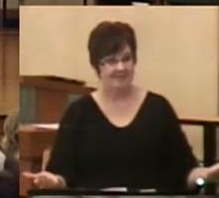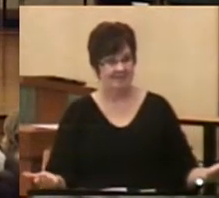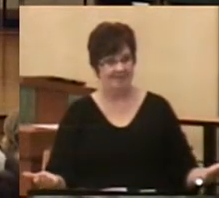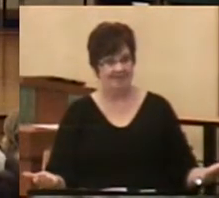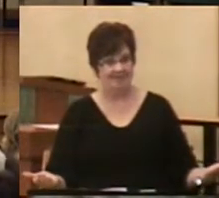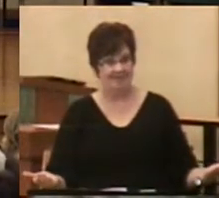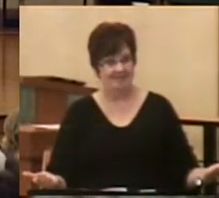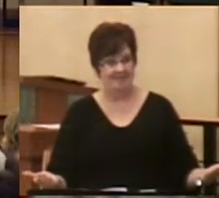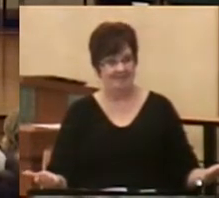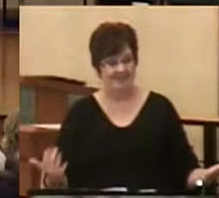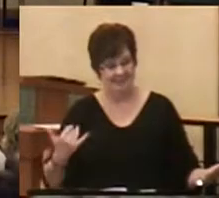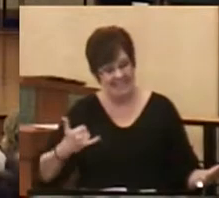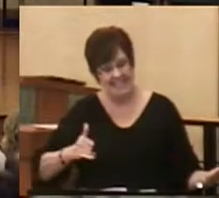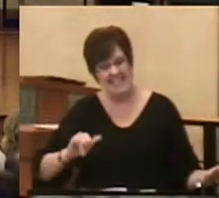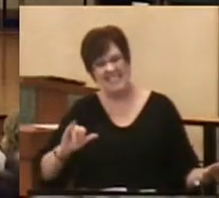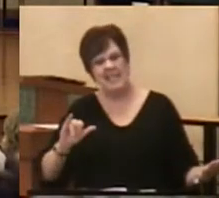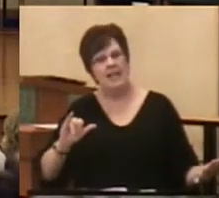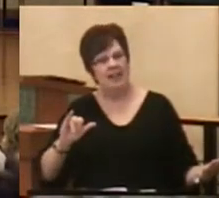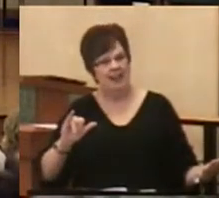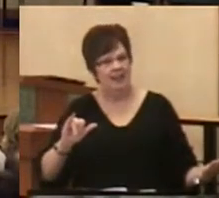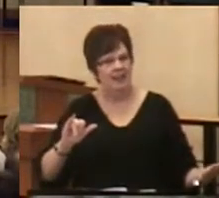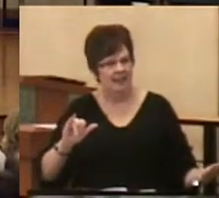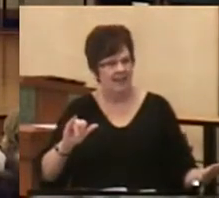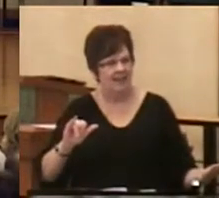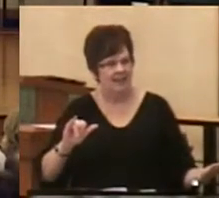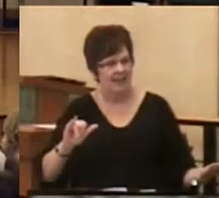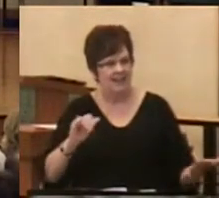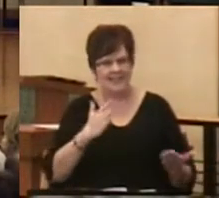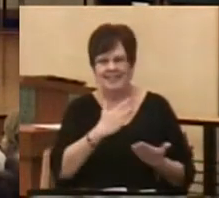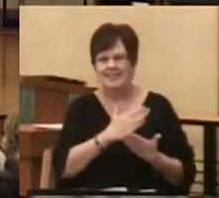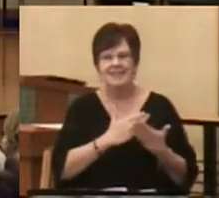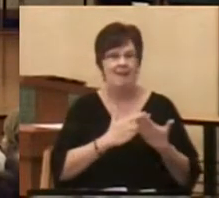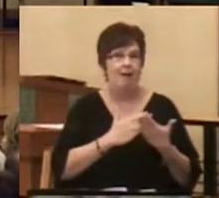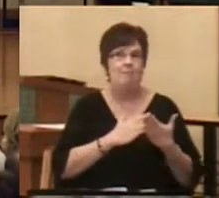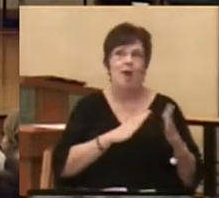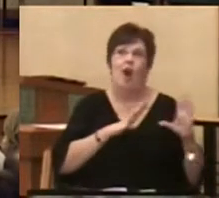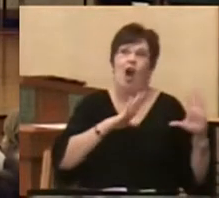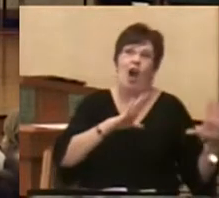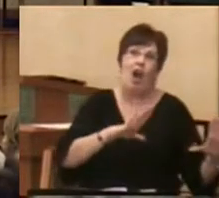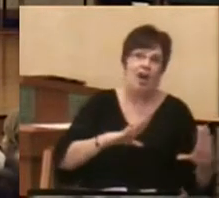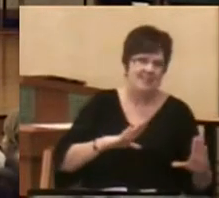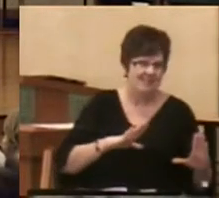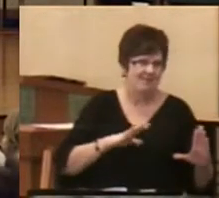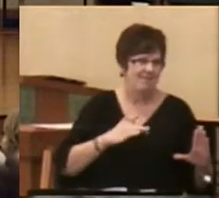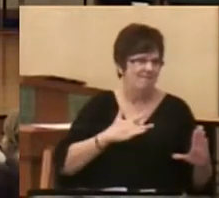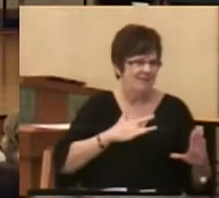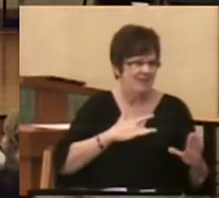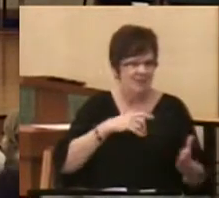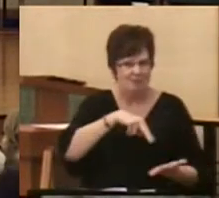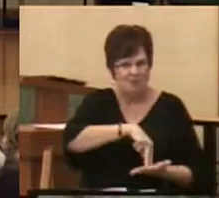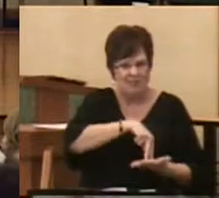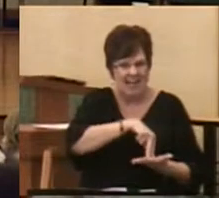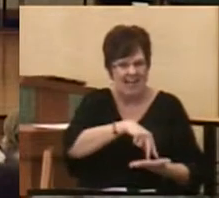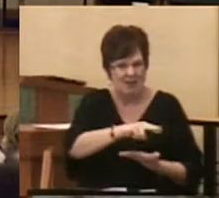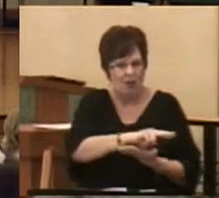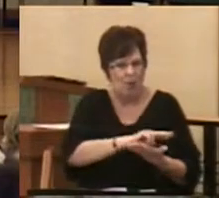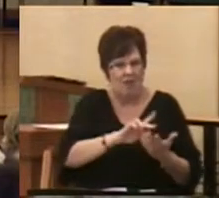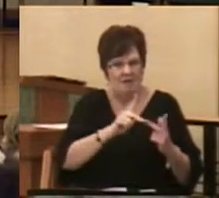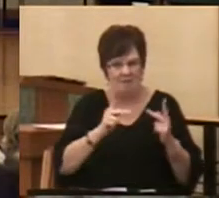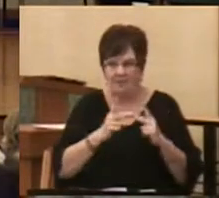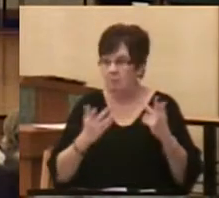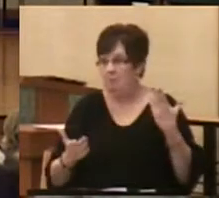Now there is still some awesomeness to stand in holy places. Maybe even this place.